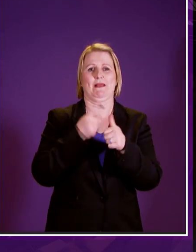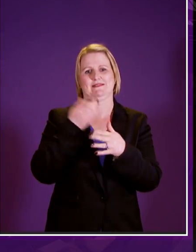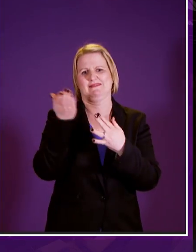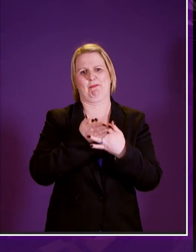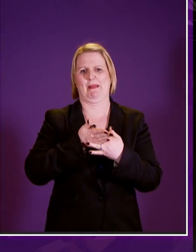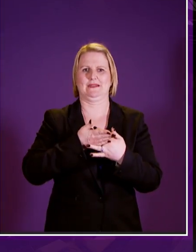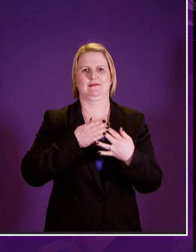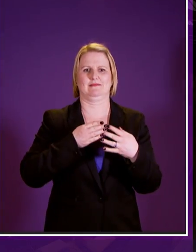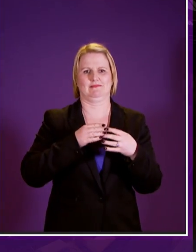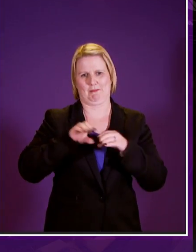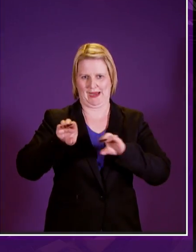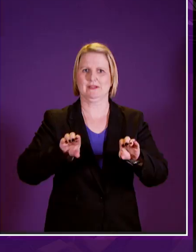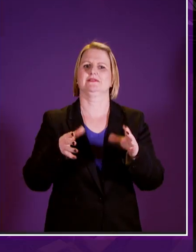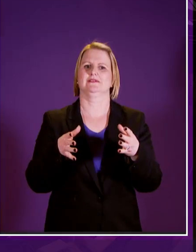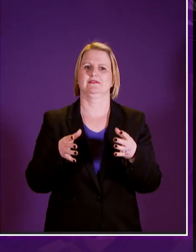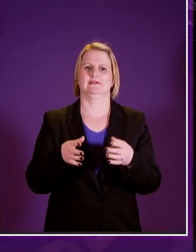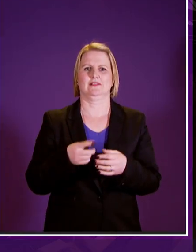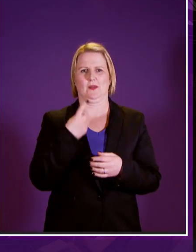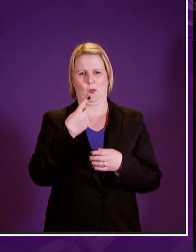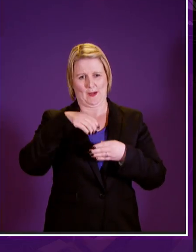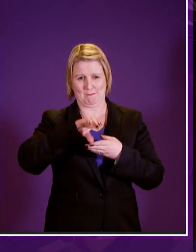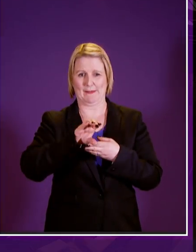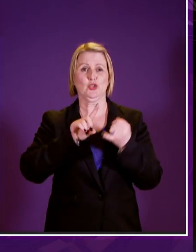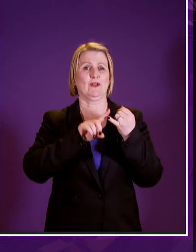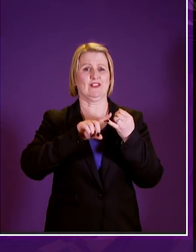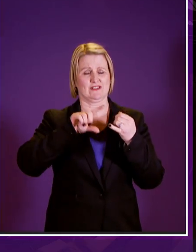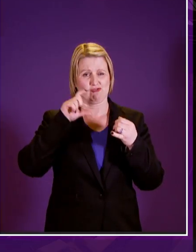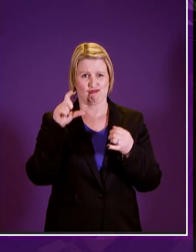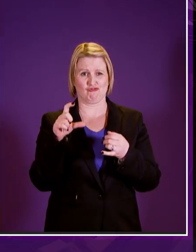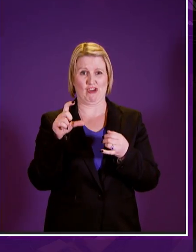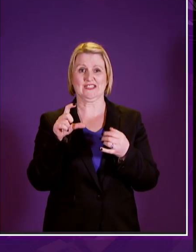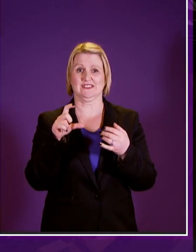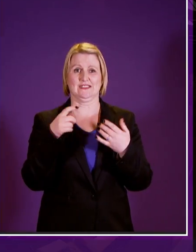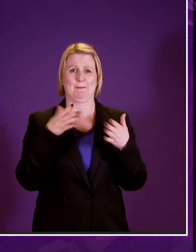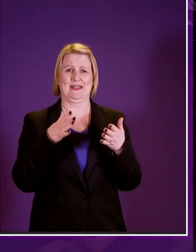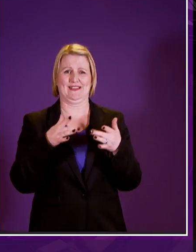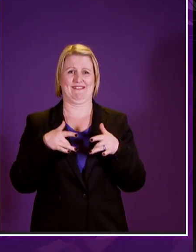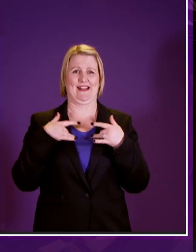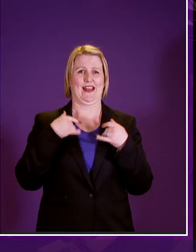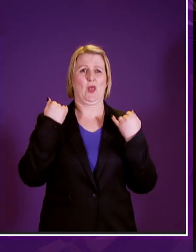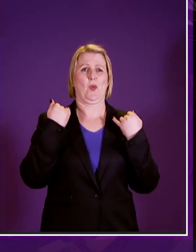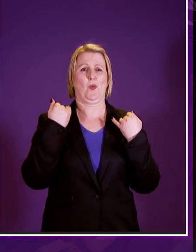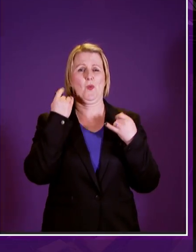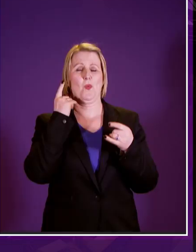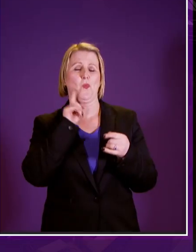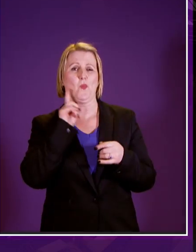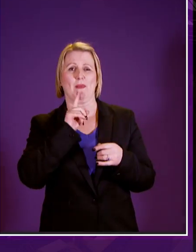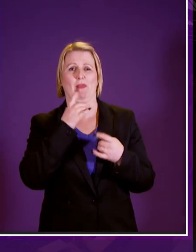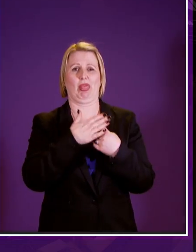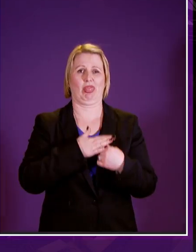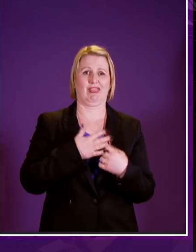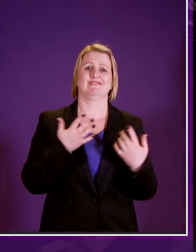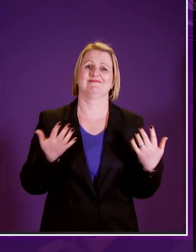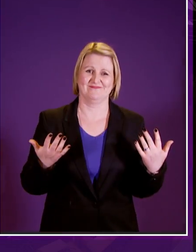in the bill the single payment of universal credit is undermining women's safety and reducing their financial autonomy